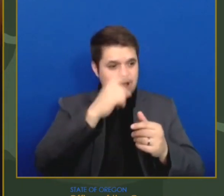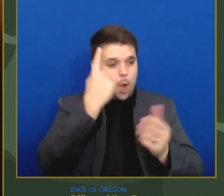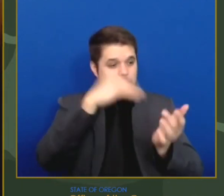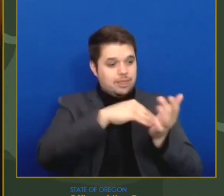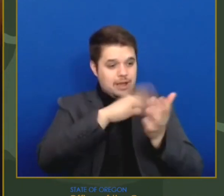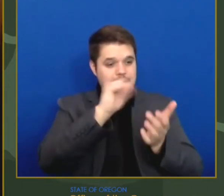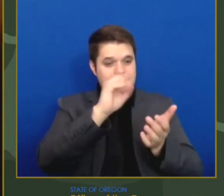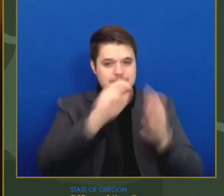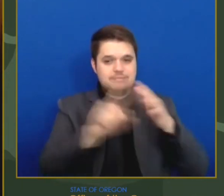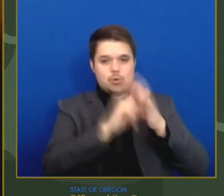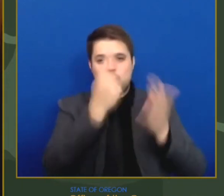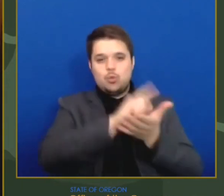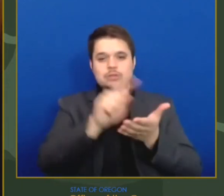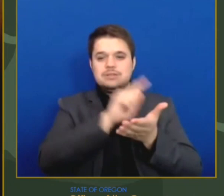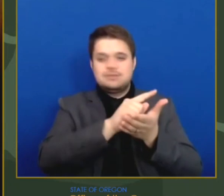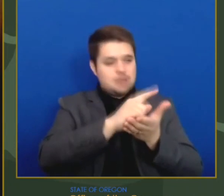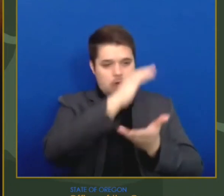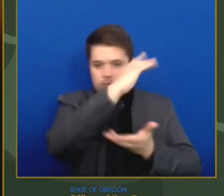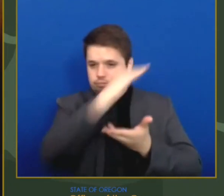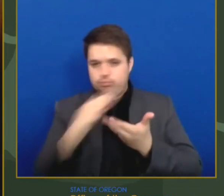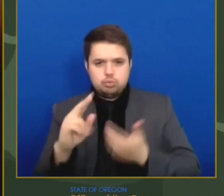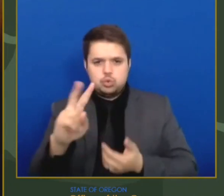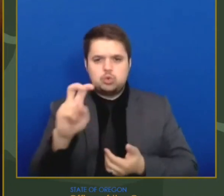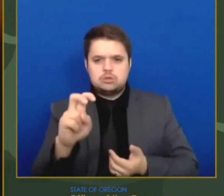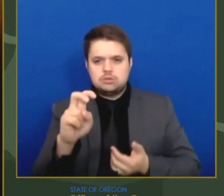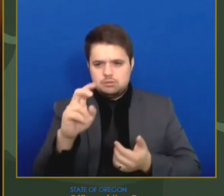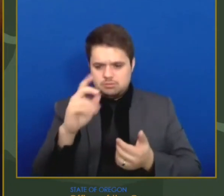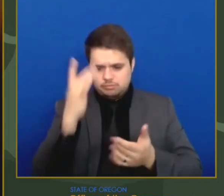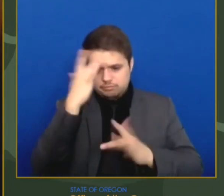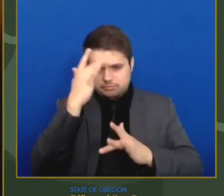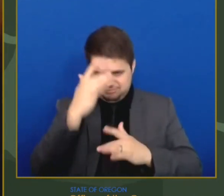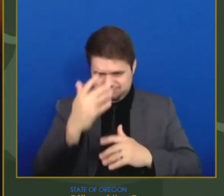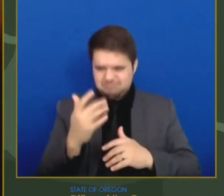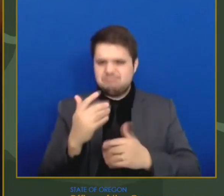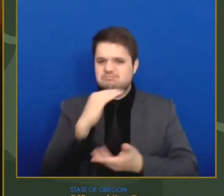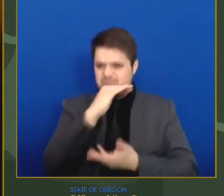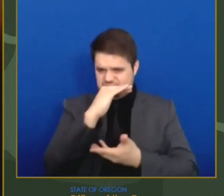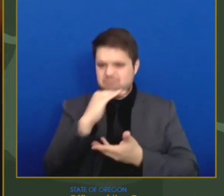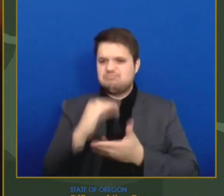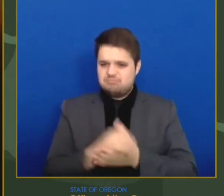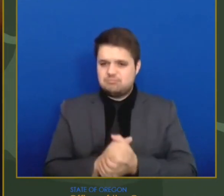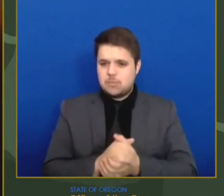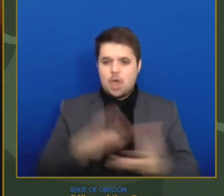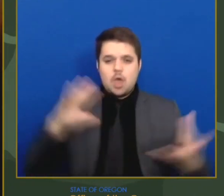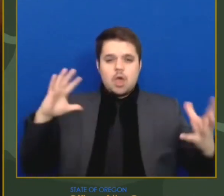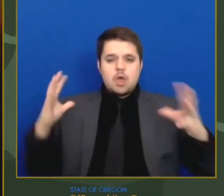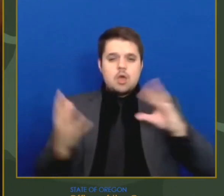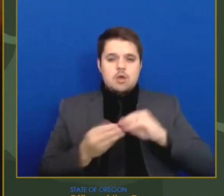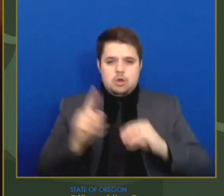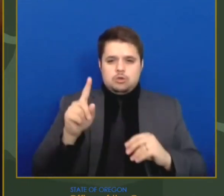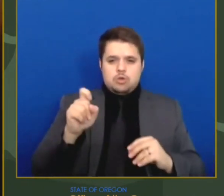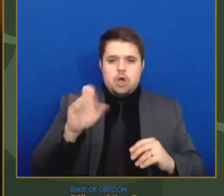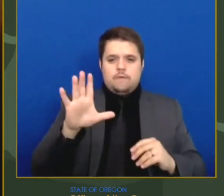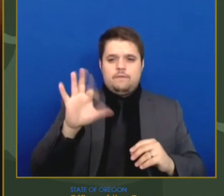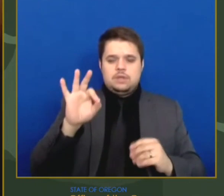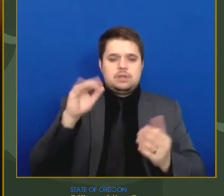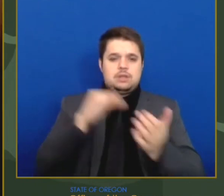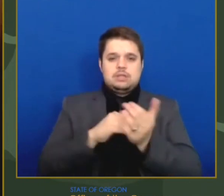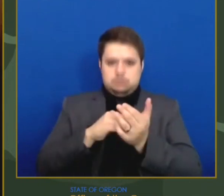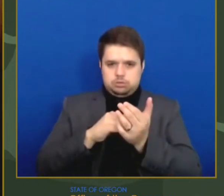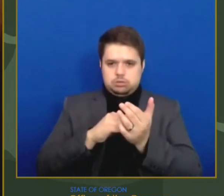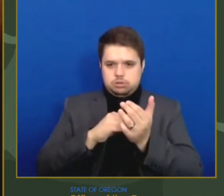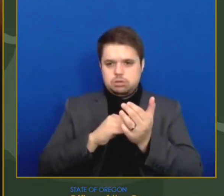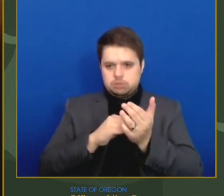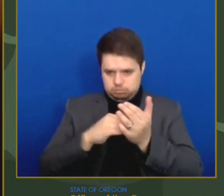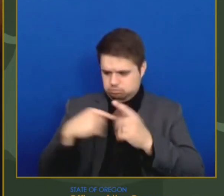159,037 reported cases of COVID-19 in Oregon. COVID-19 hospitalizations are also trending